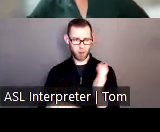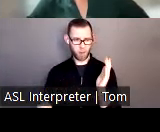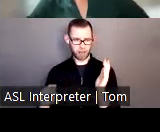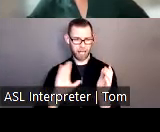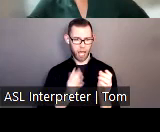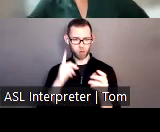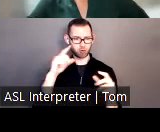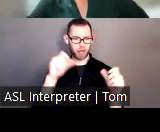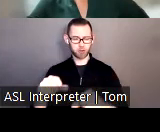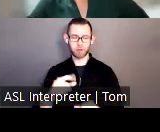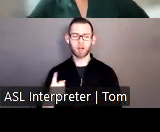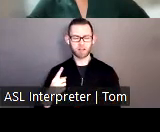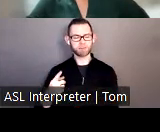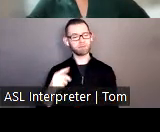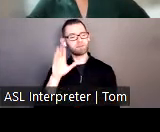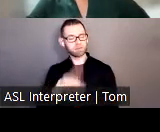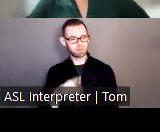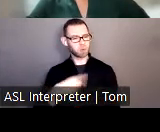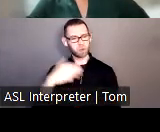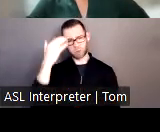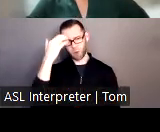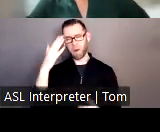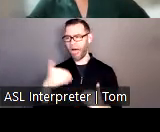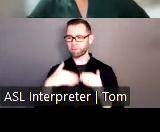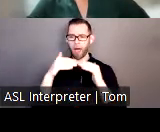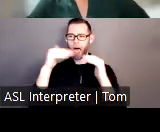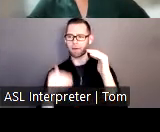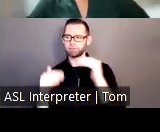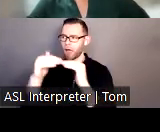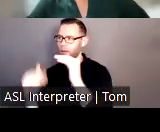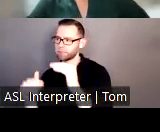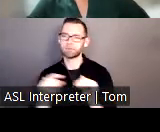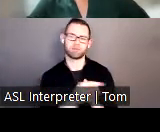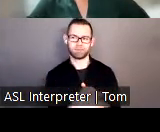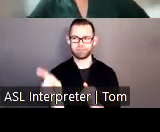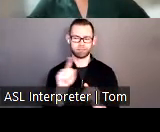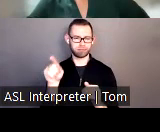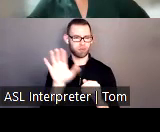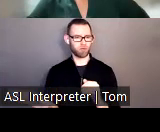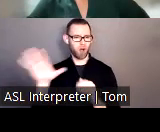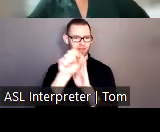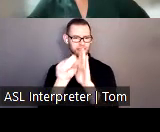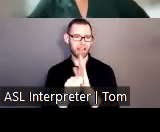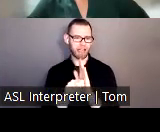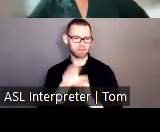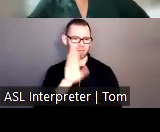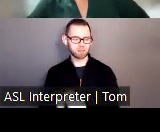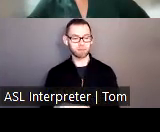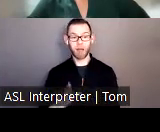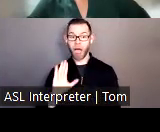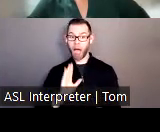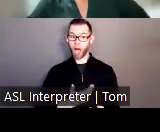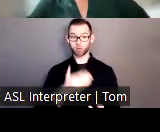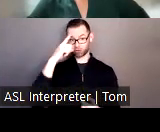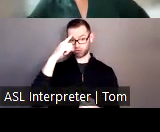environmental burdens across the Commonwealth. In its final form, the EJ strategy will guide our staff and